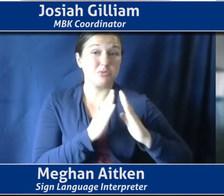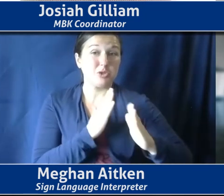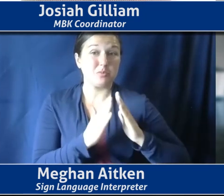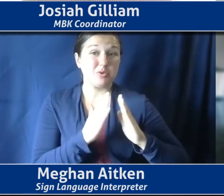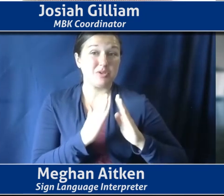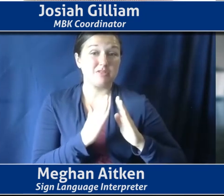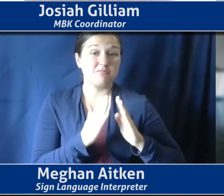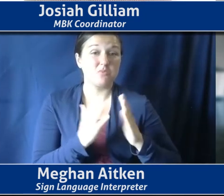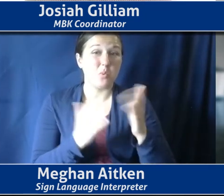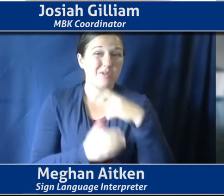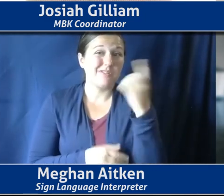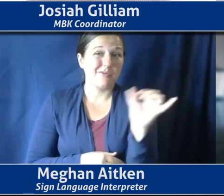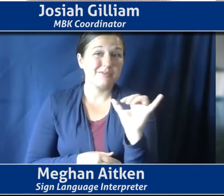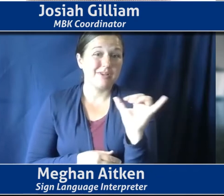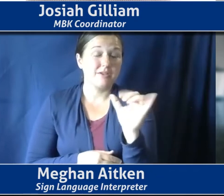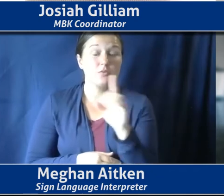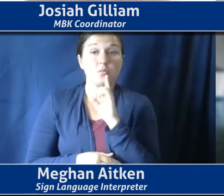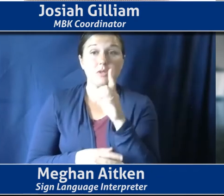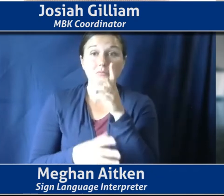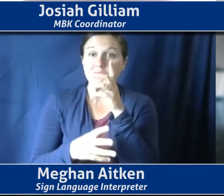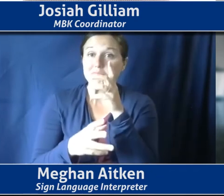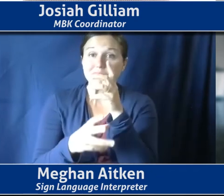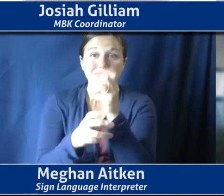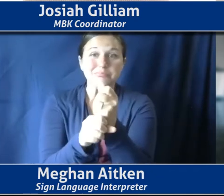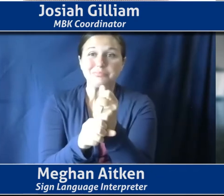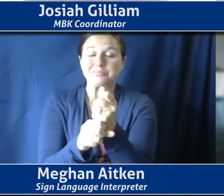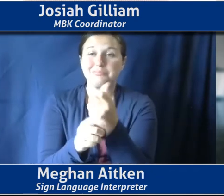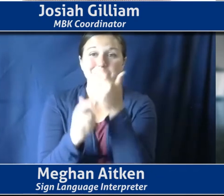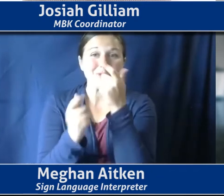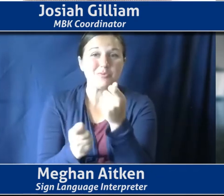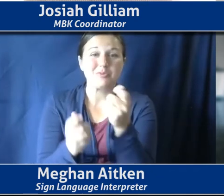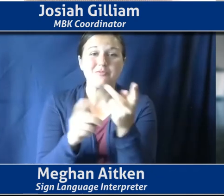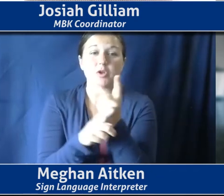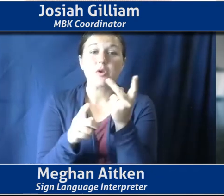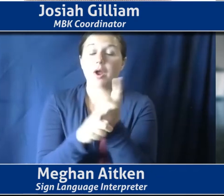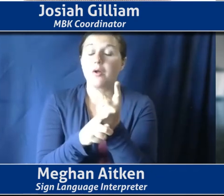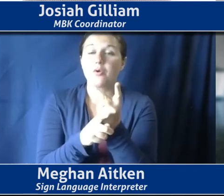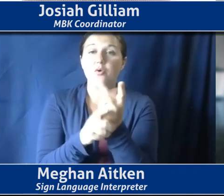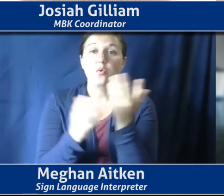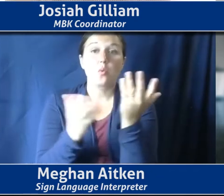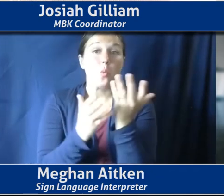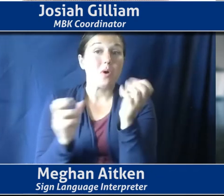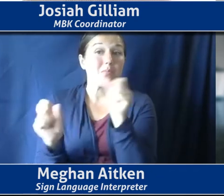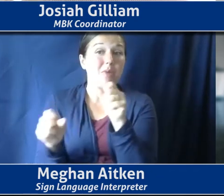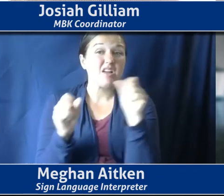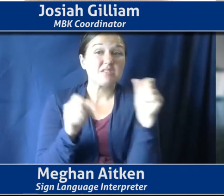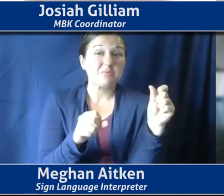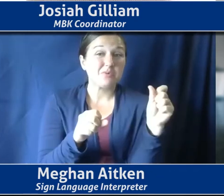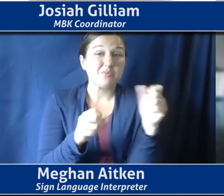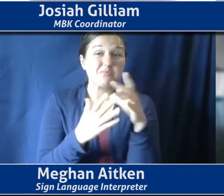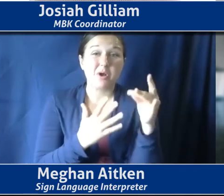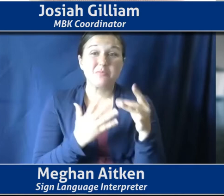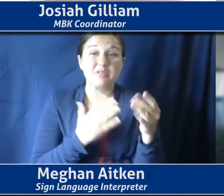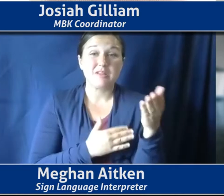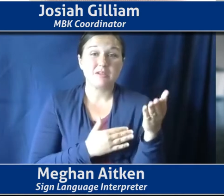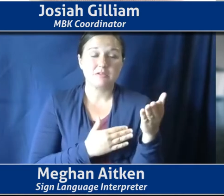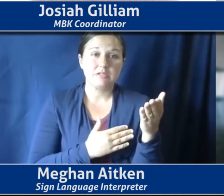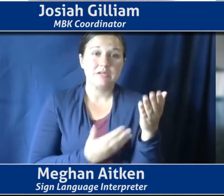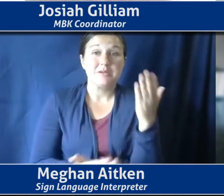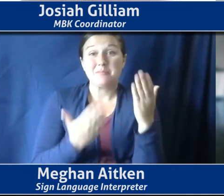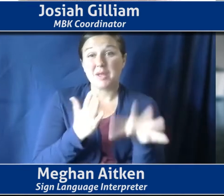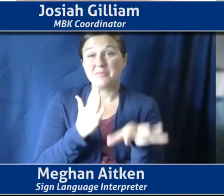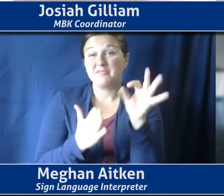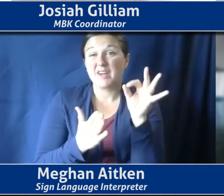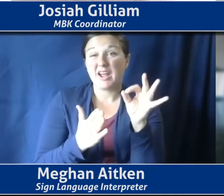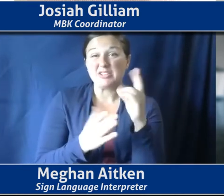can look like. And it's fascinating to figure out what might be possible there, even as you're discovering, well, it's actually going to take two years, because it's a